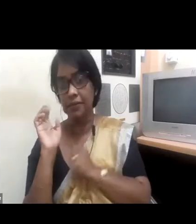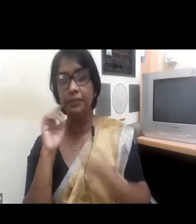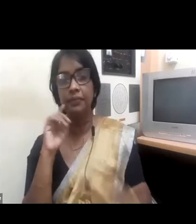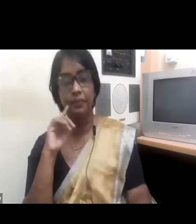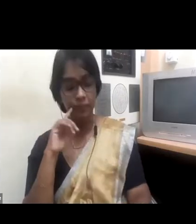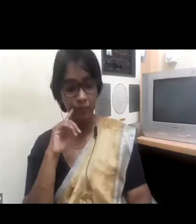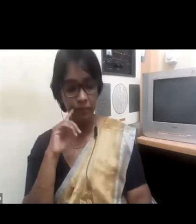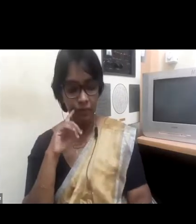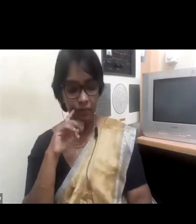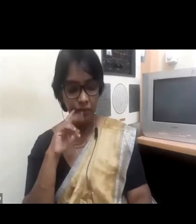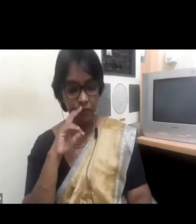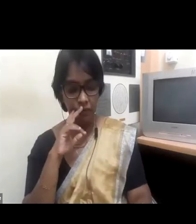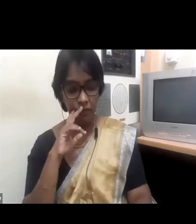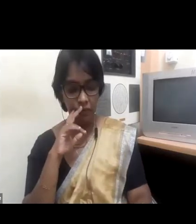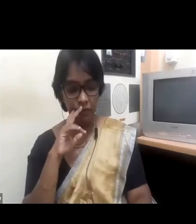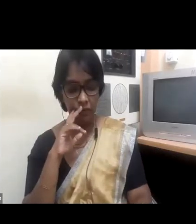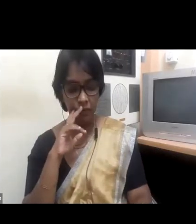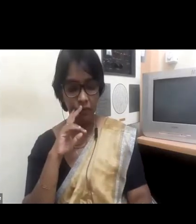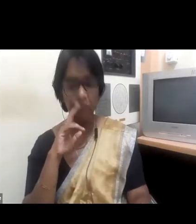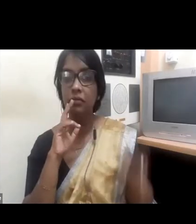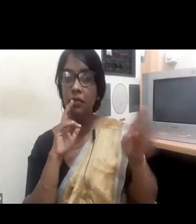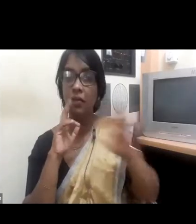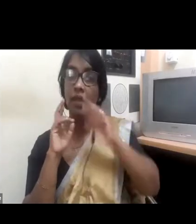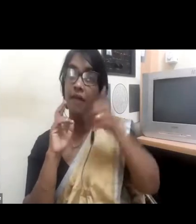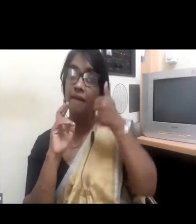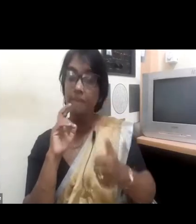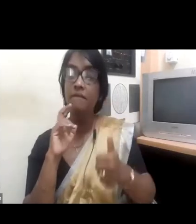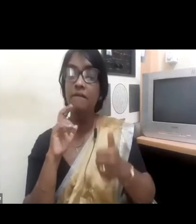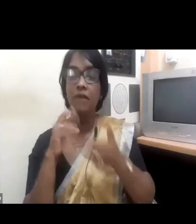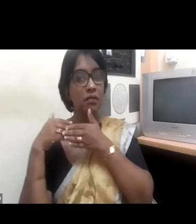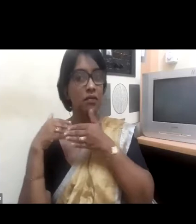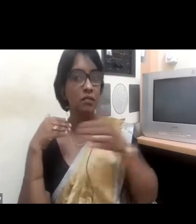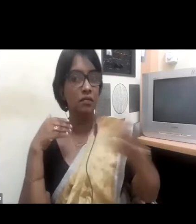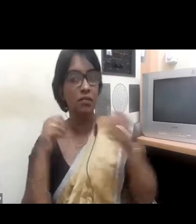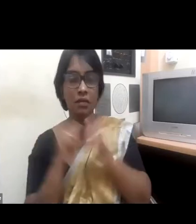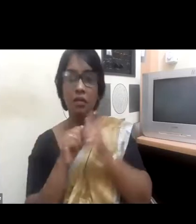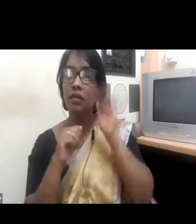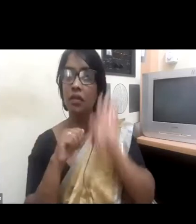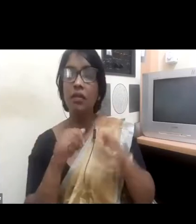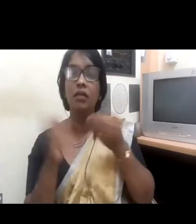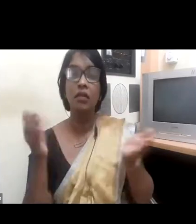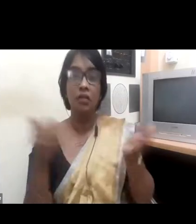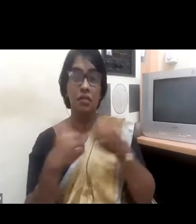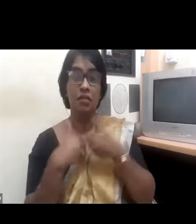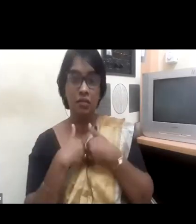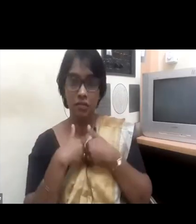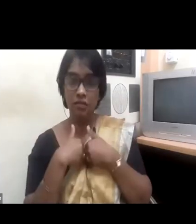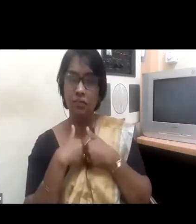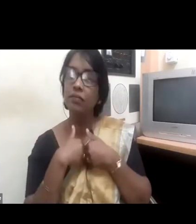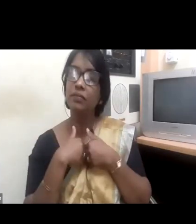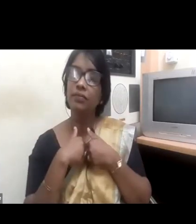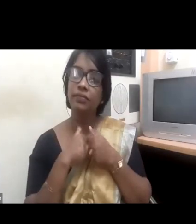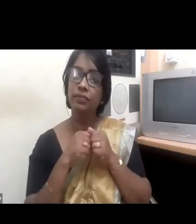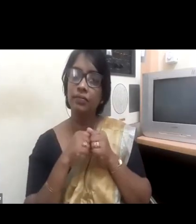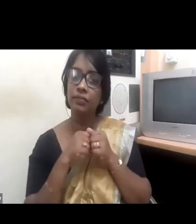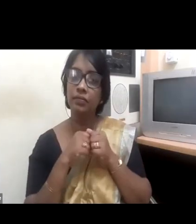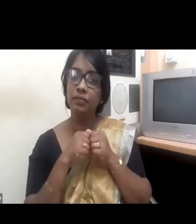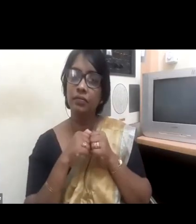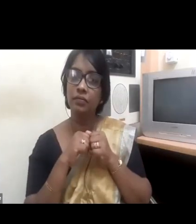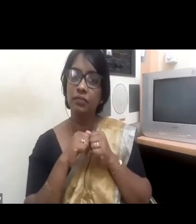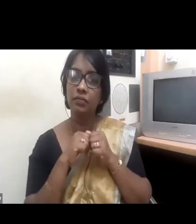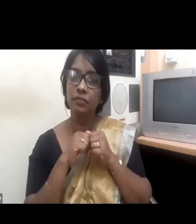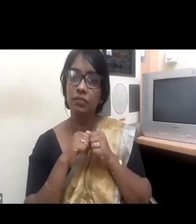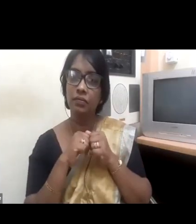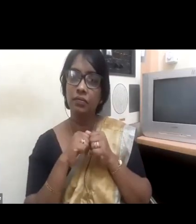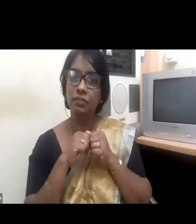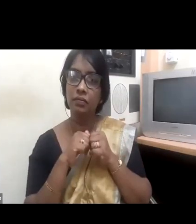the SDGs are everyone's business, and we really do need, you know, the strong participation of the private sector,